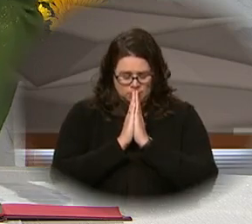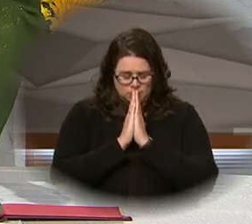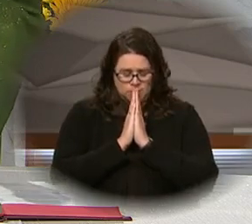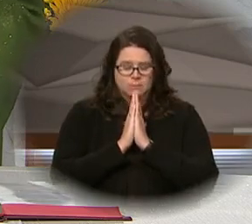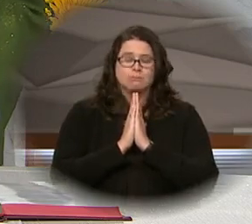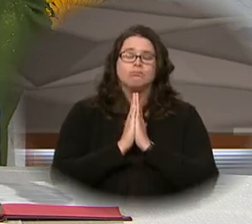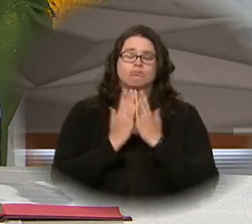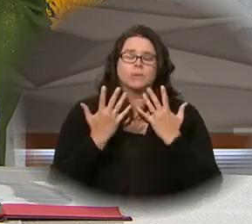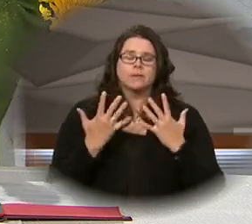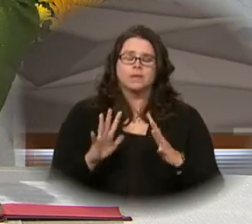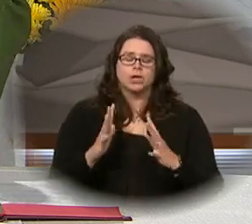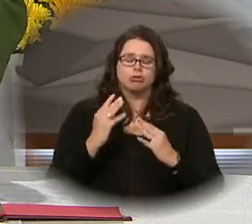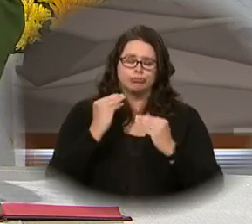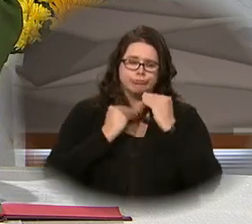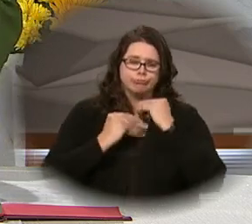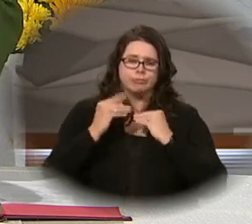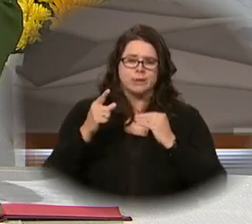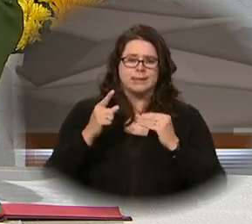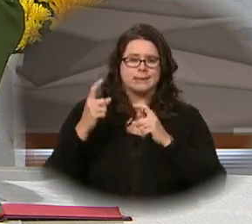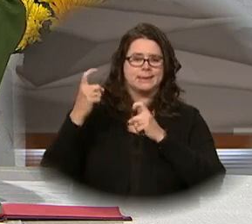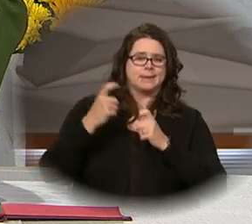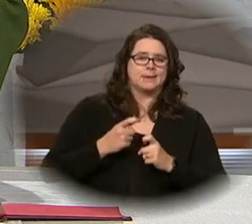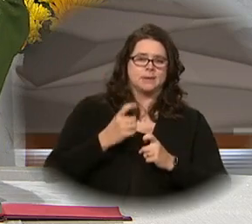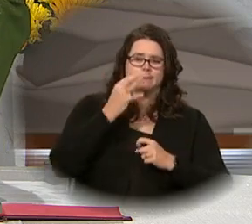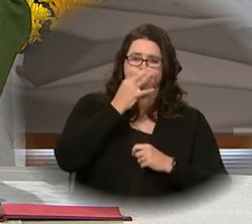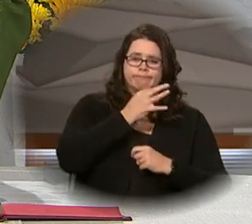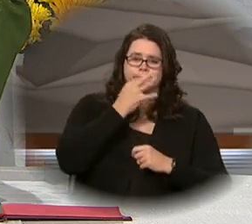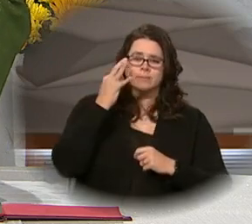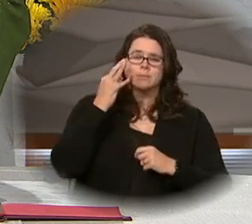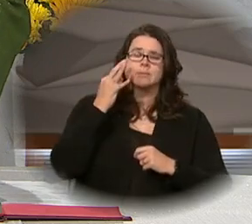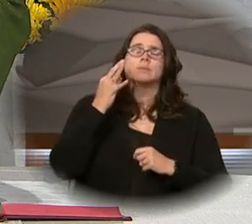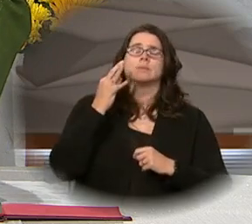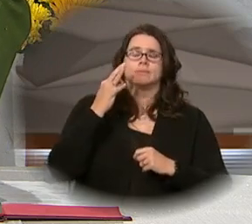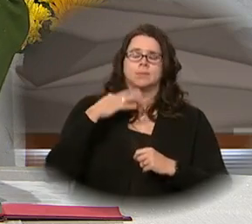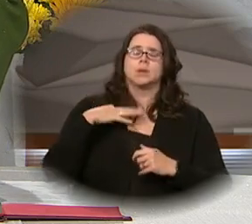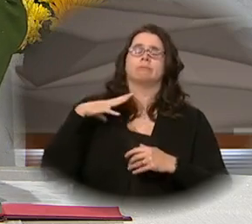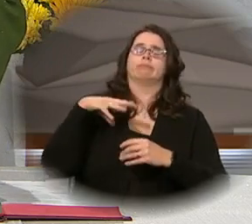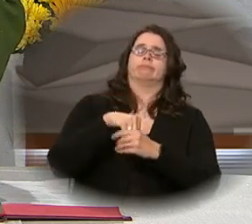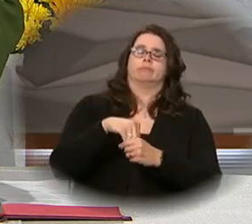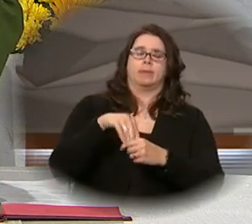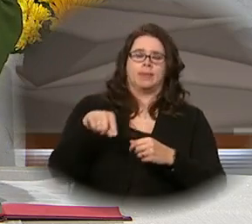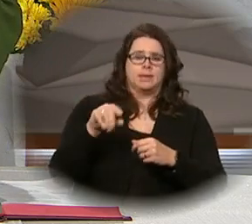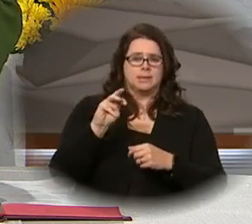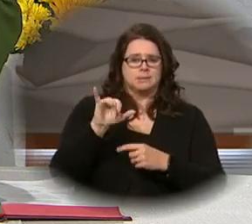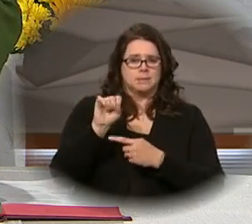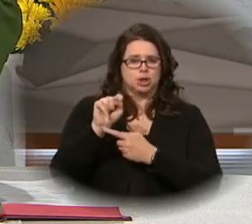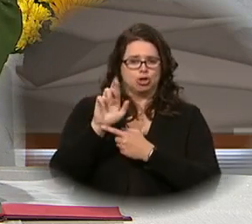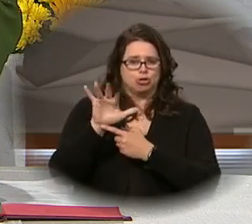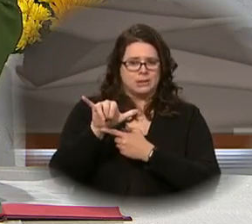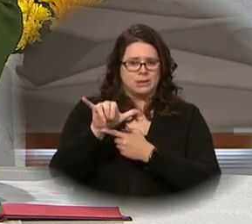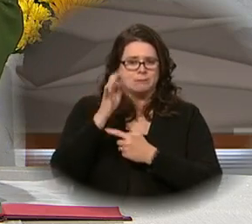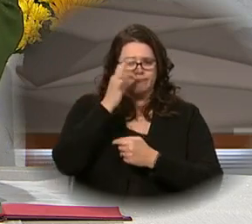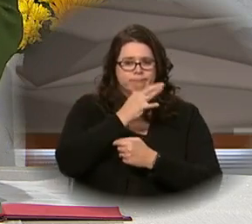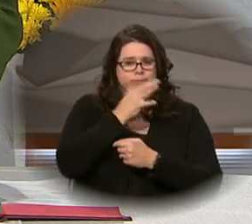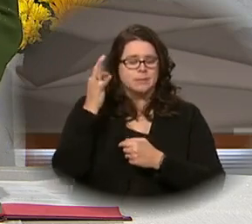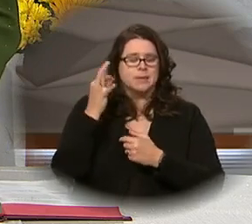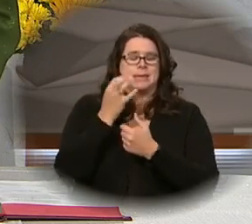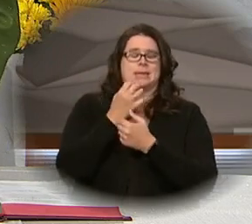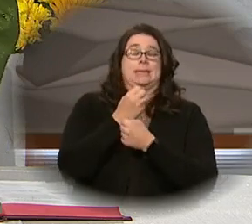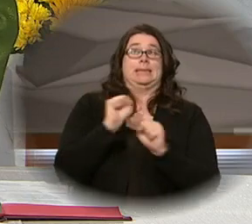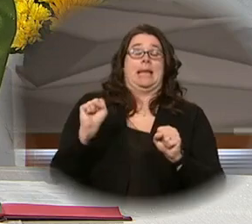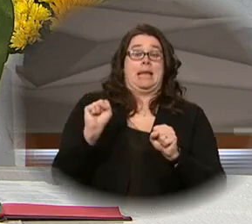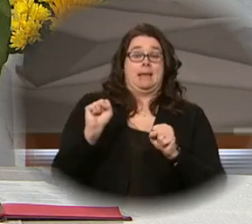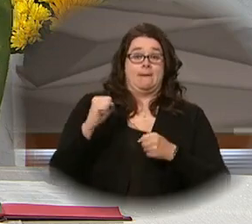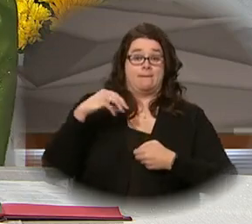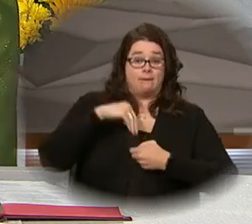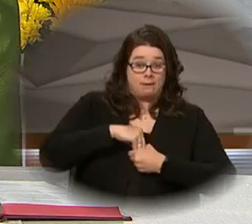Having consumed these gifts, we pray, O Lord, that by our participation in this mystery, its saving effects upon us may